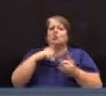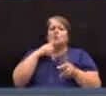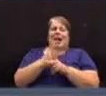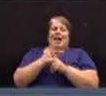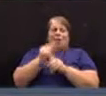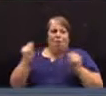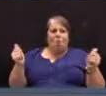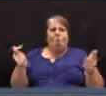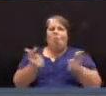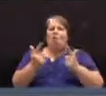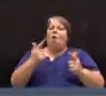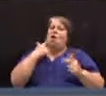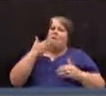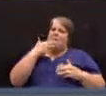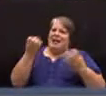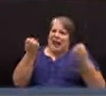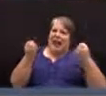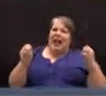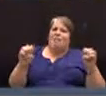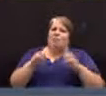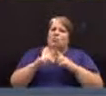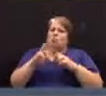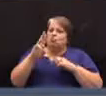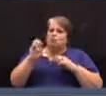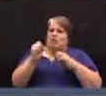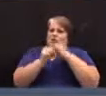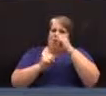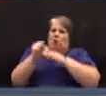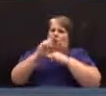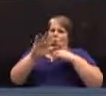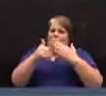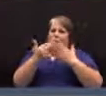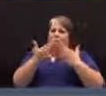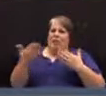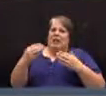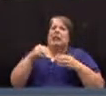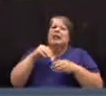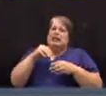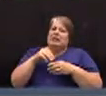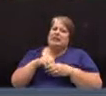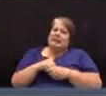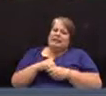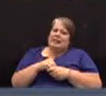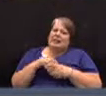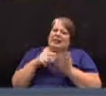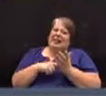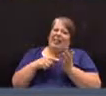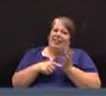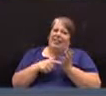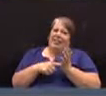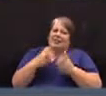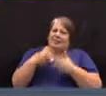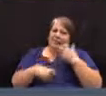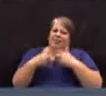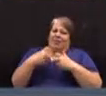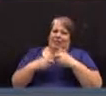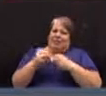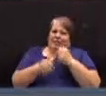putting our best efforts toward restructuring the whole thing in this ensuing year. Thank you.